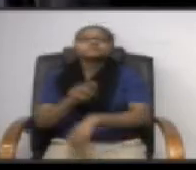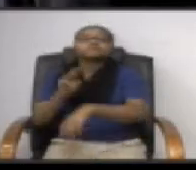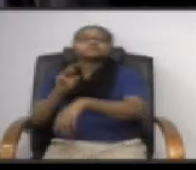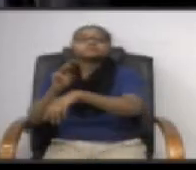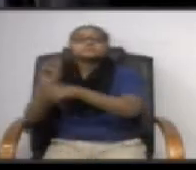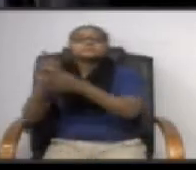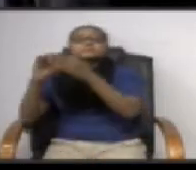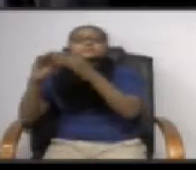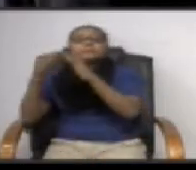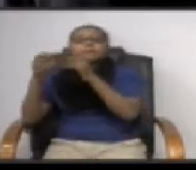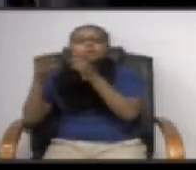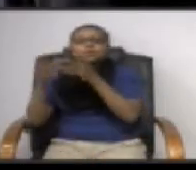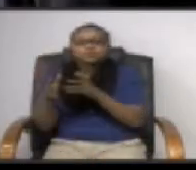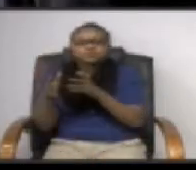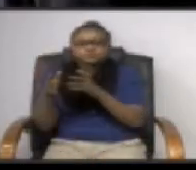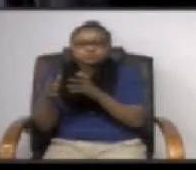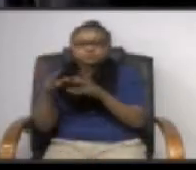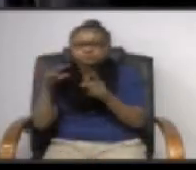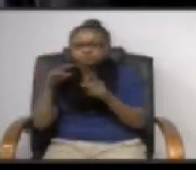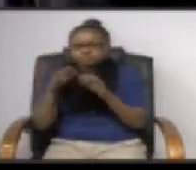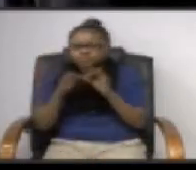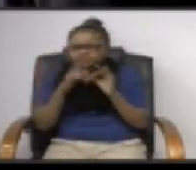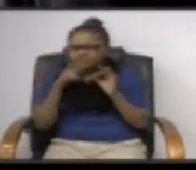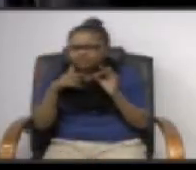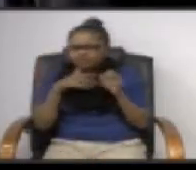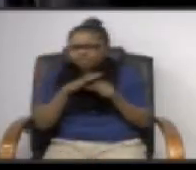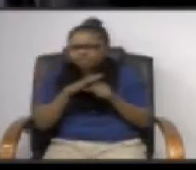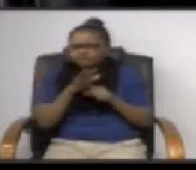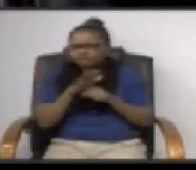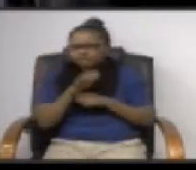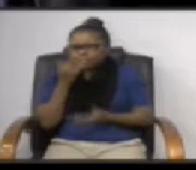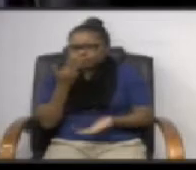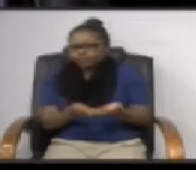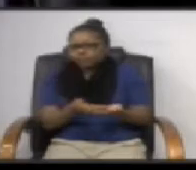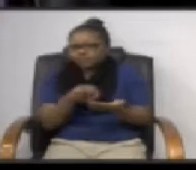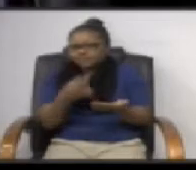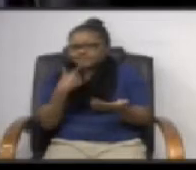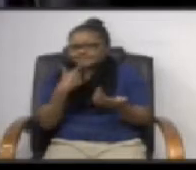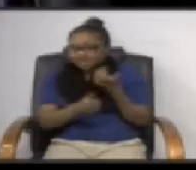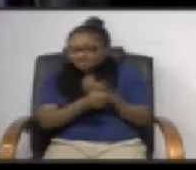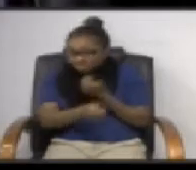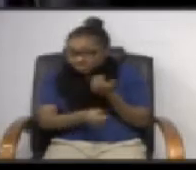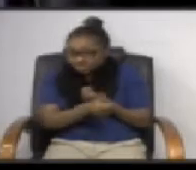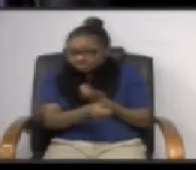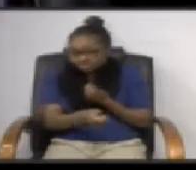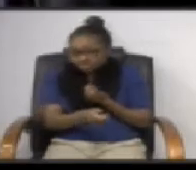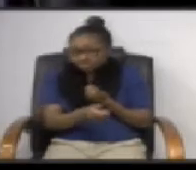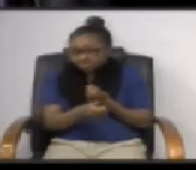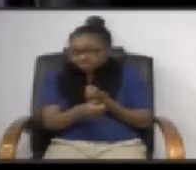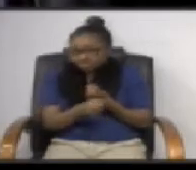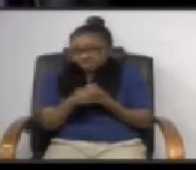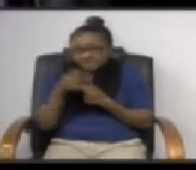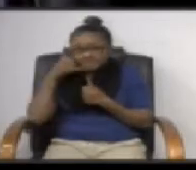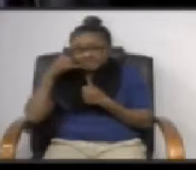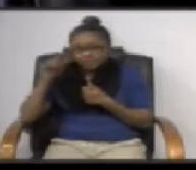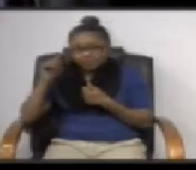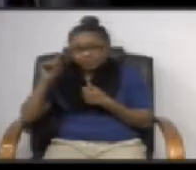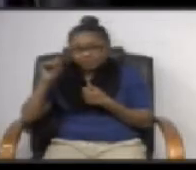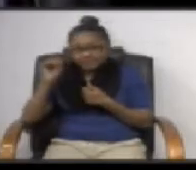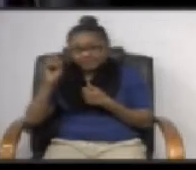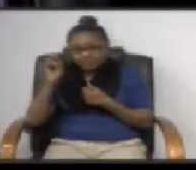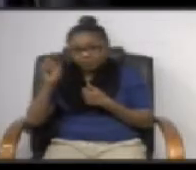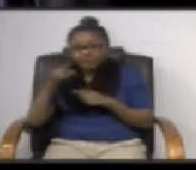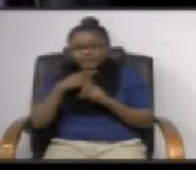interpretation there is not conclusive proof that cell phone tower locations on school property are dangerous however there